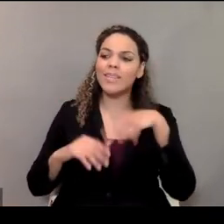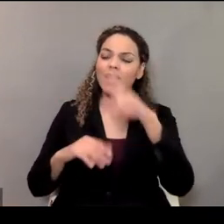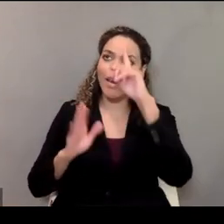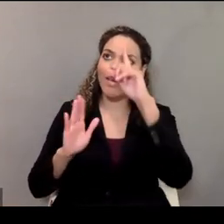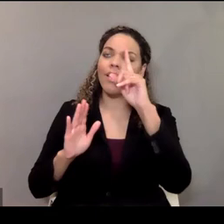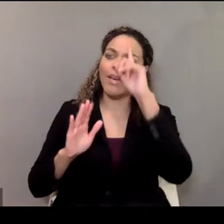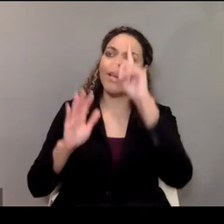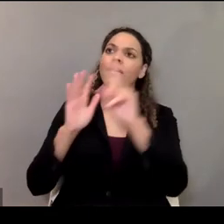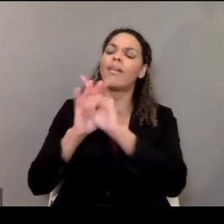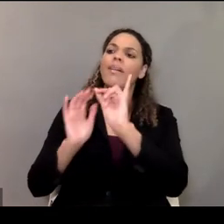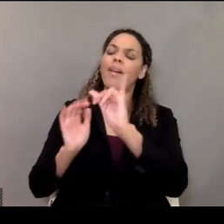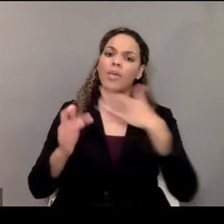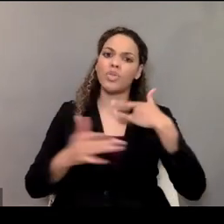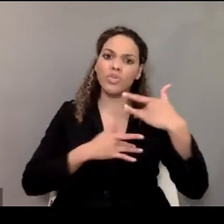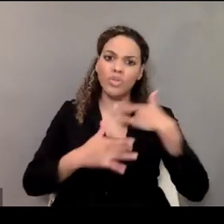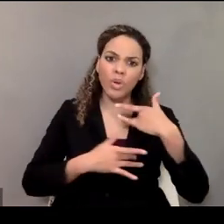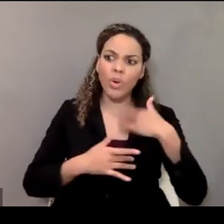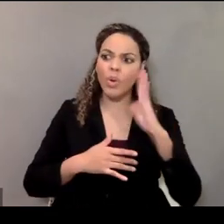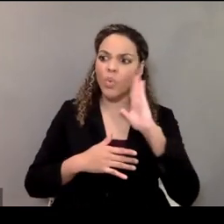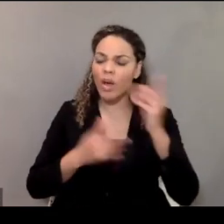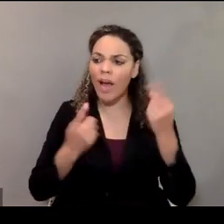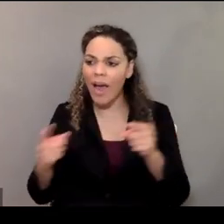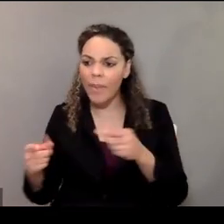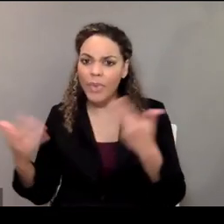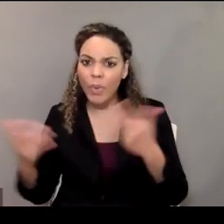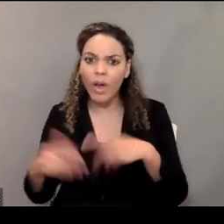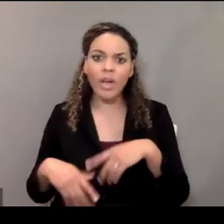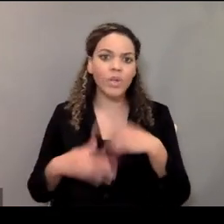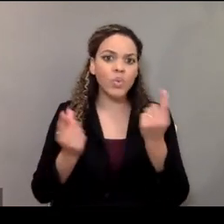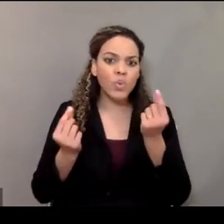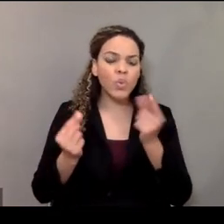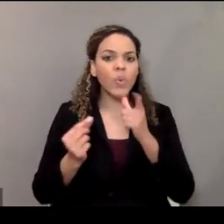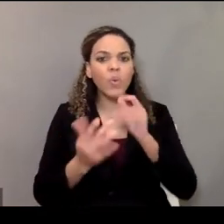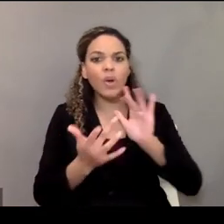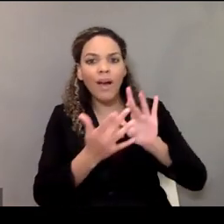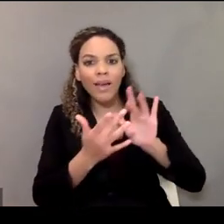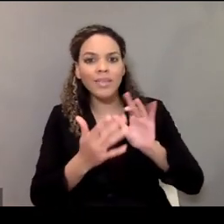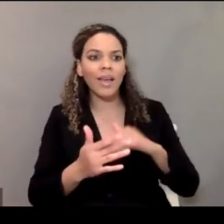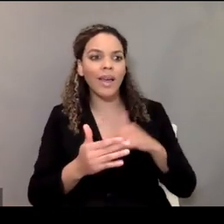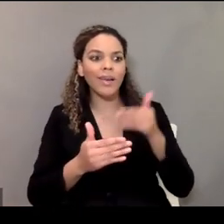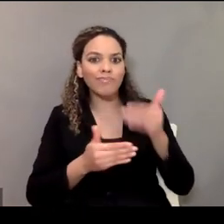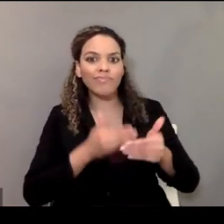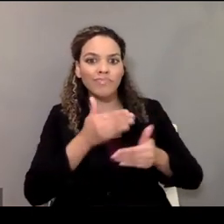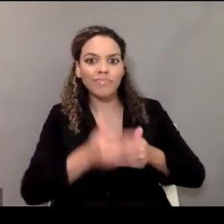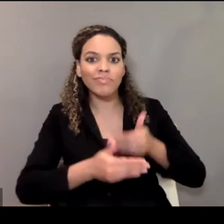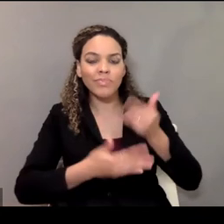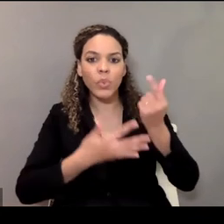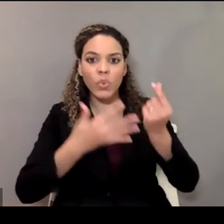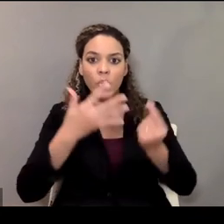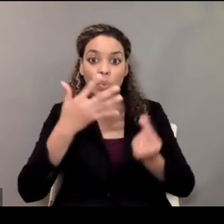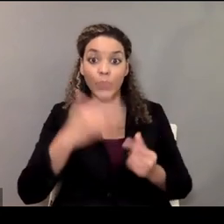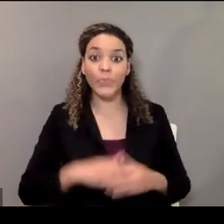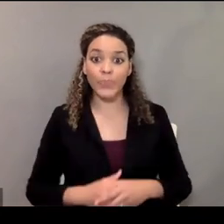for them that they're truly concerned about. What to do, who to contact, what immediate steps can be taken.